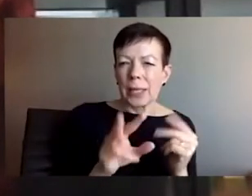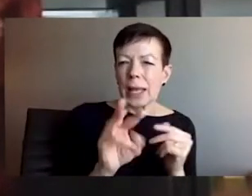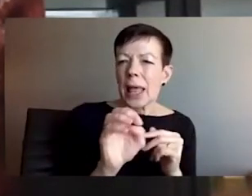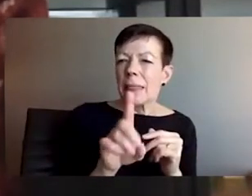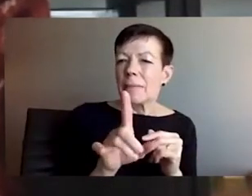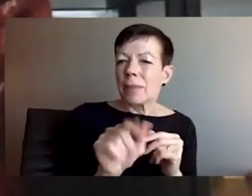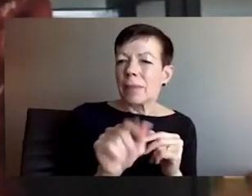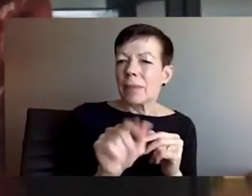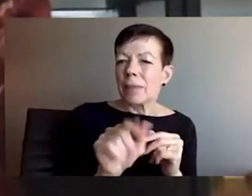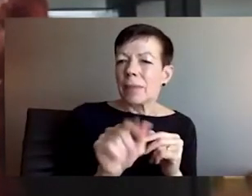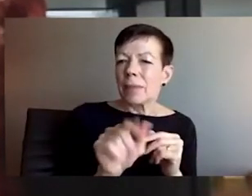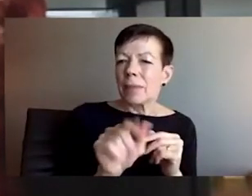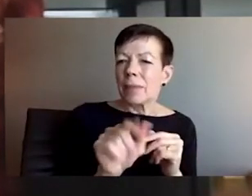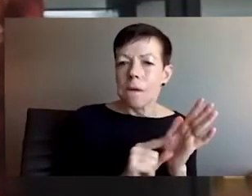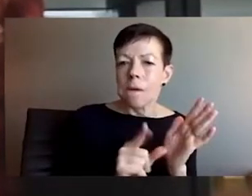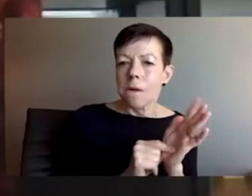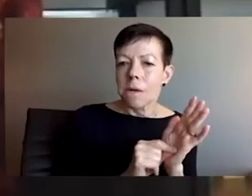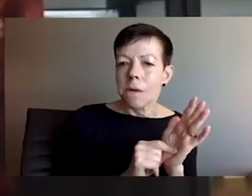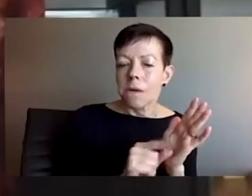plenty is documented therein.